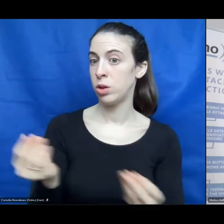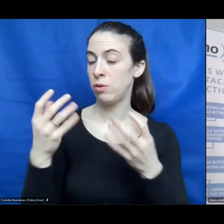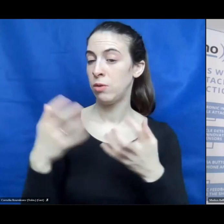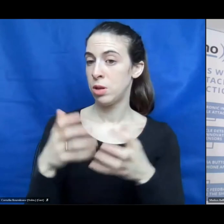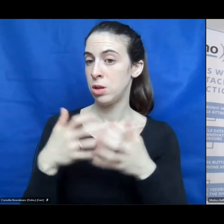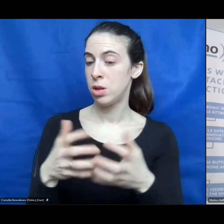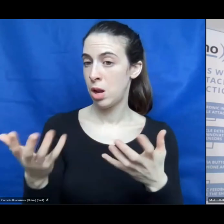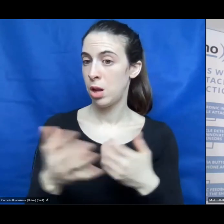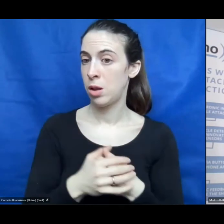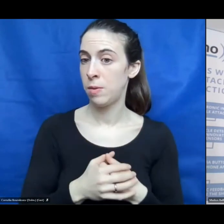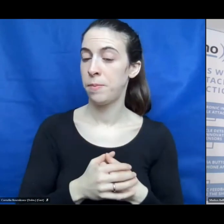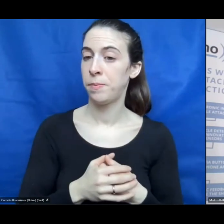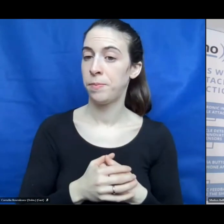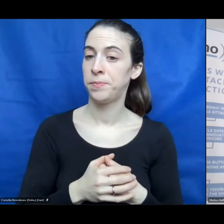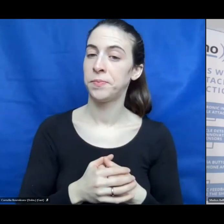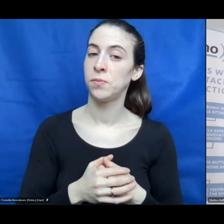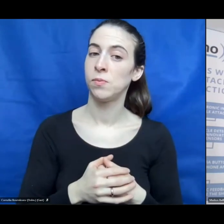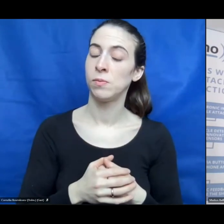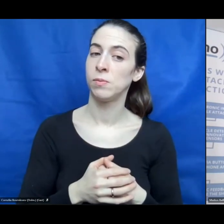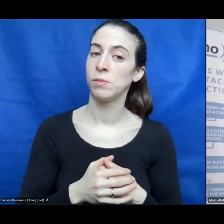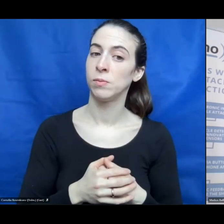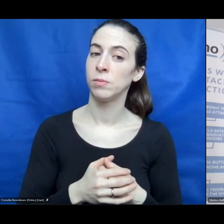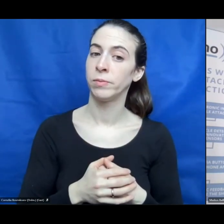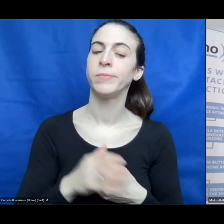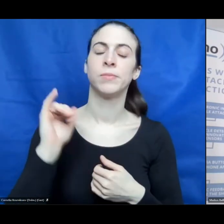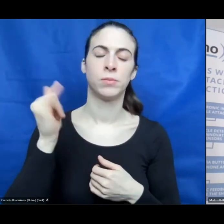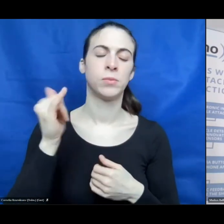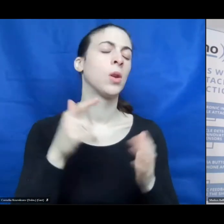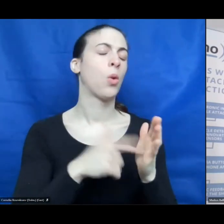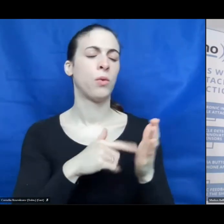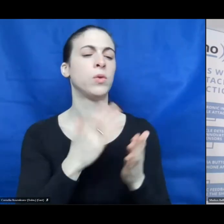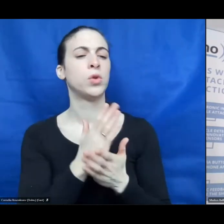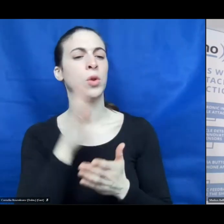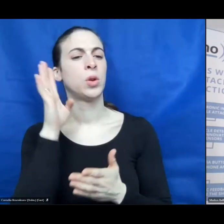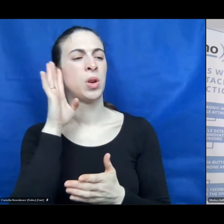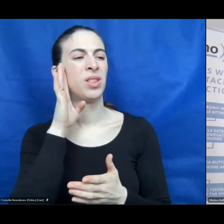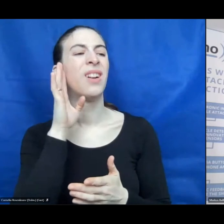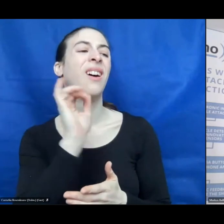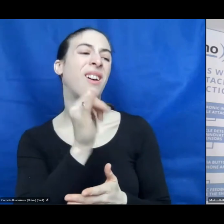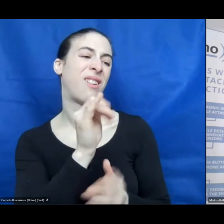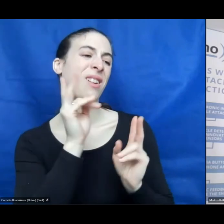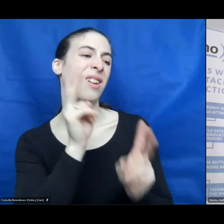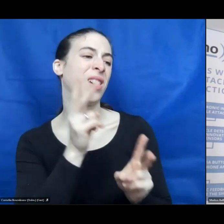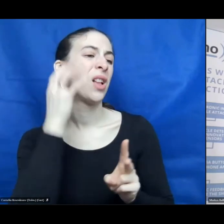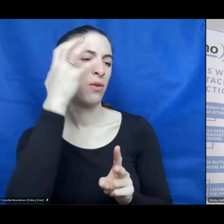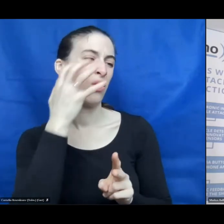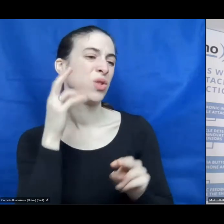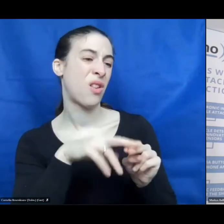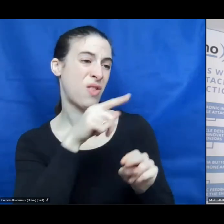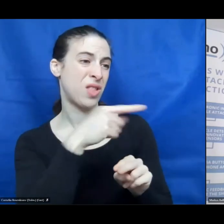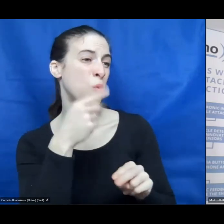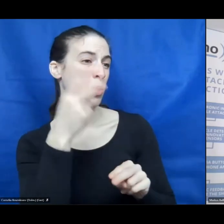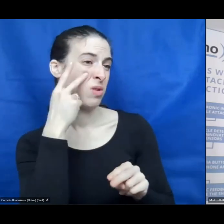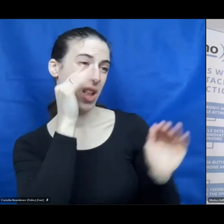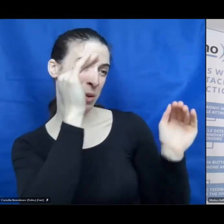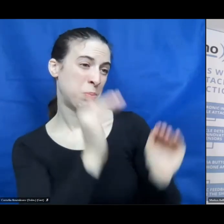your business? Yeah, I often heard, I can imagine that someone with low vision can make